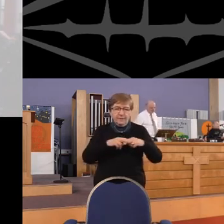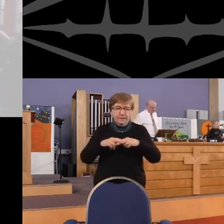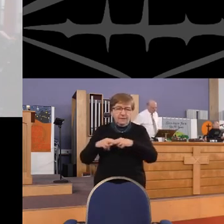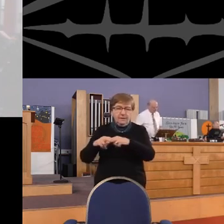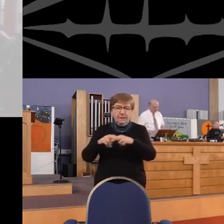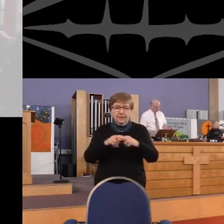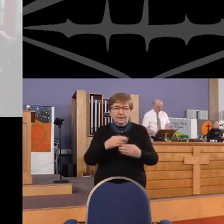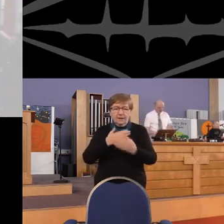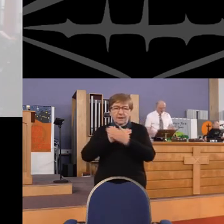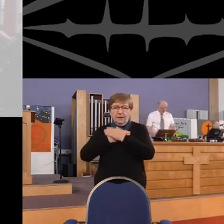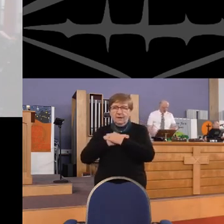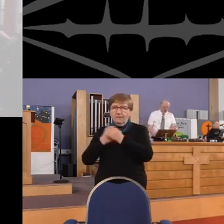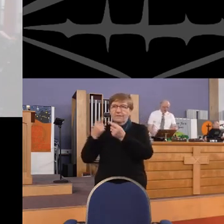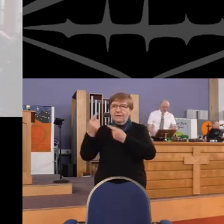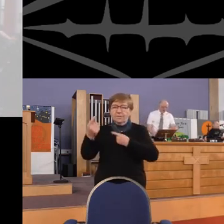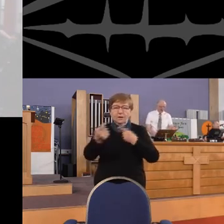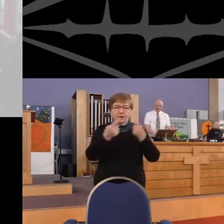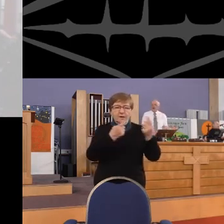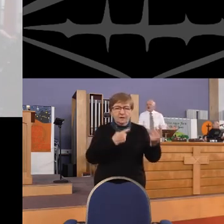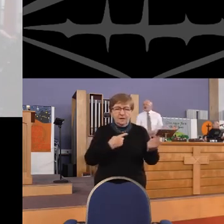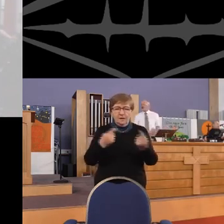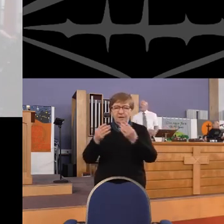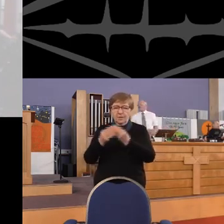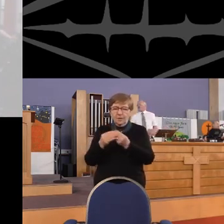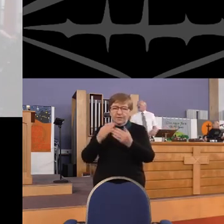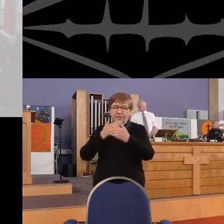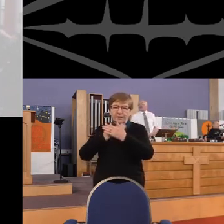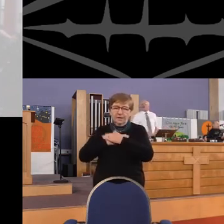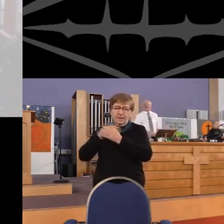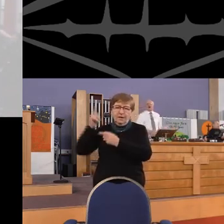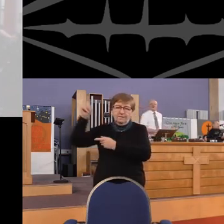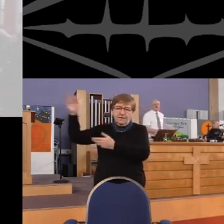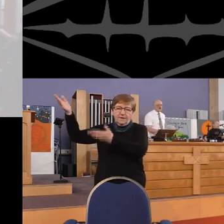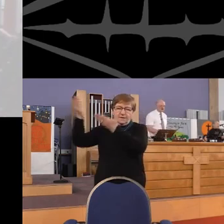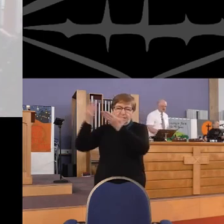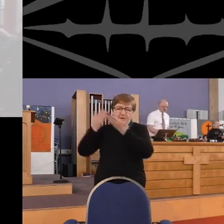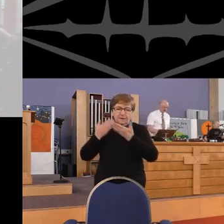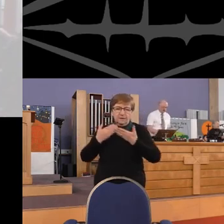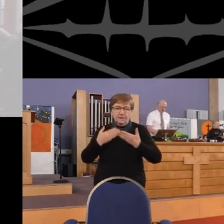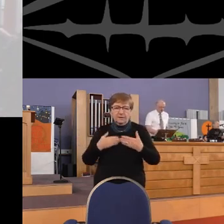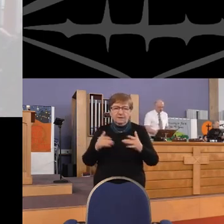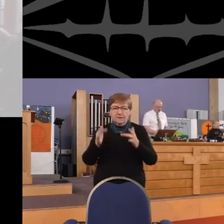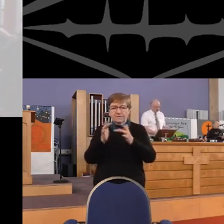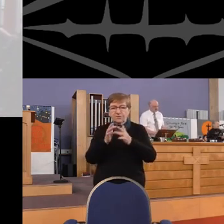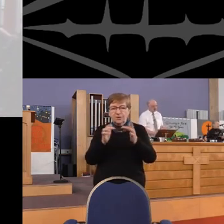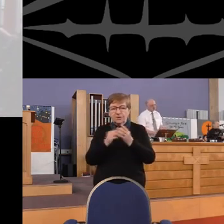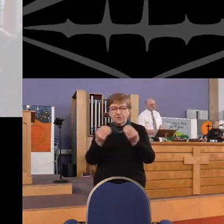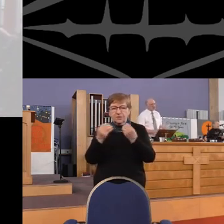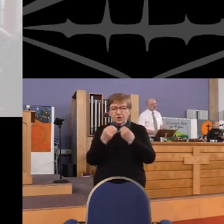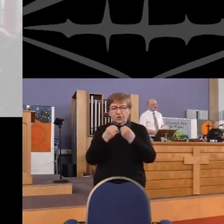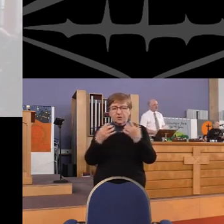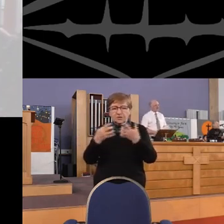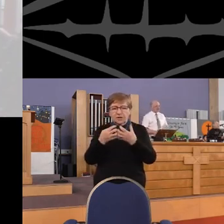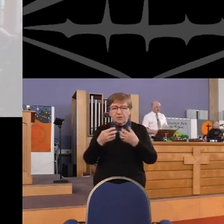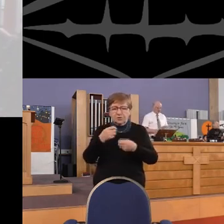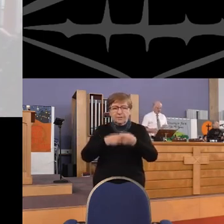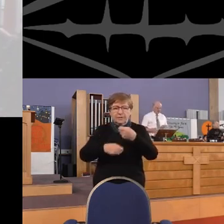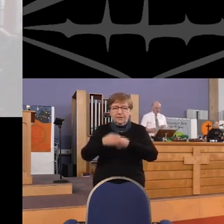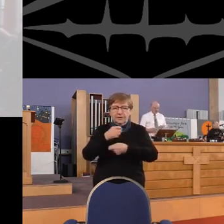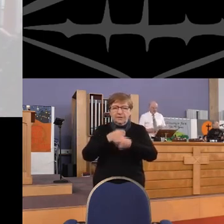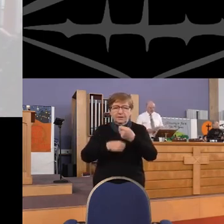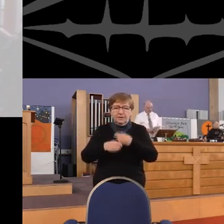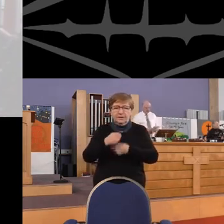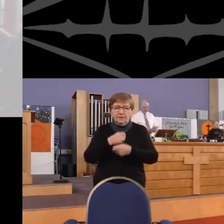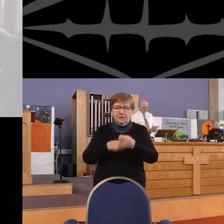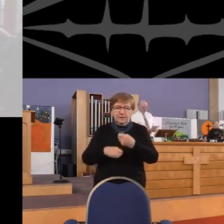family For loving one And other With the love That he gives Jesus taught us